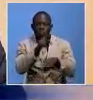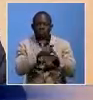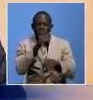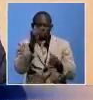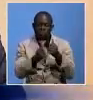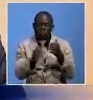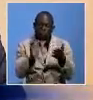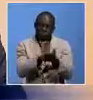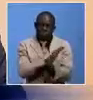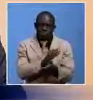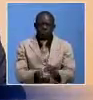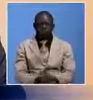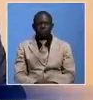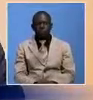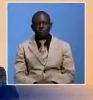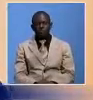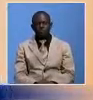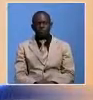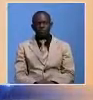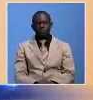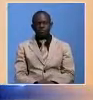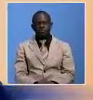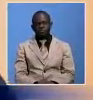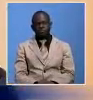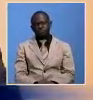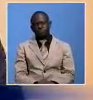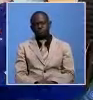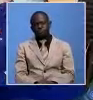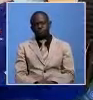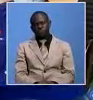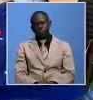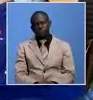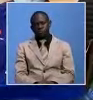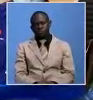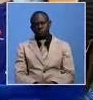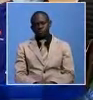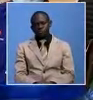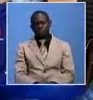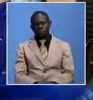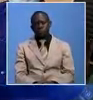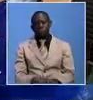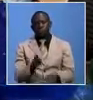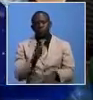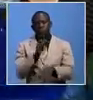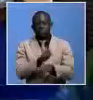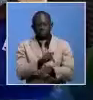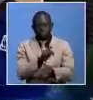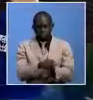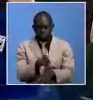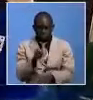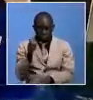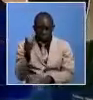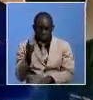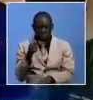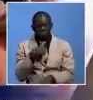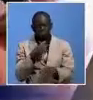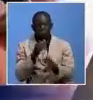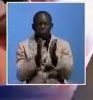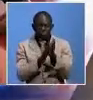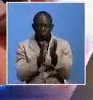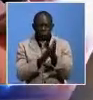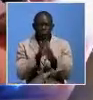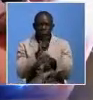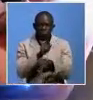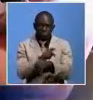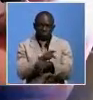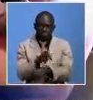sincerely recommend the project and the ministry for the good work that has been